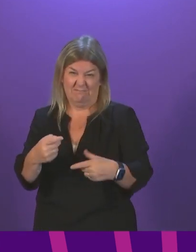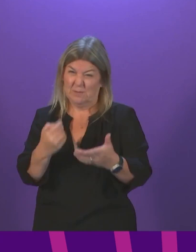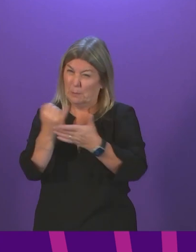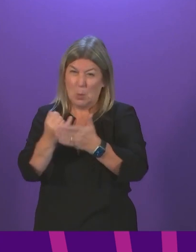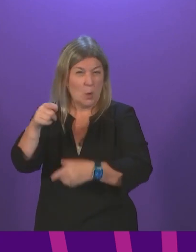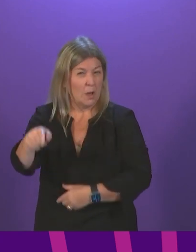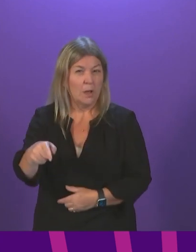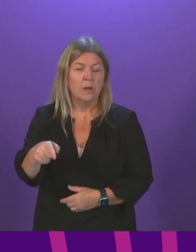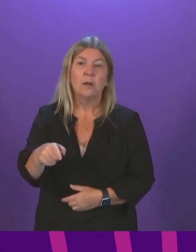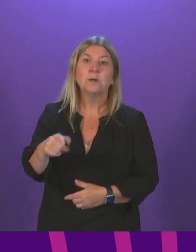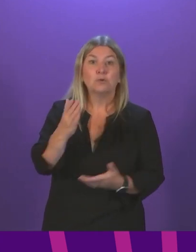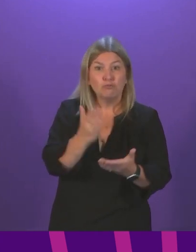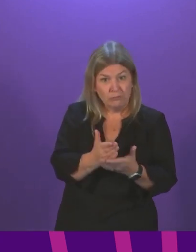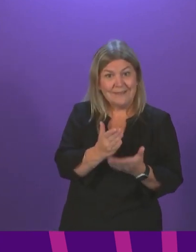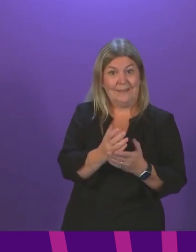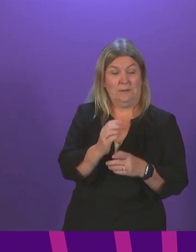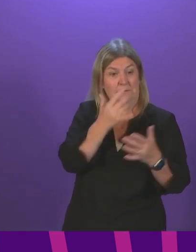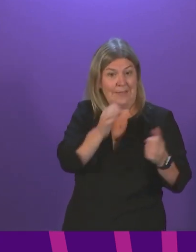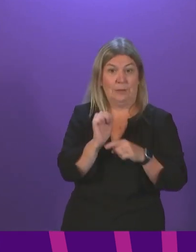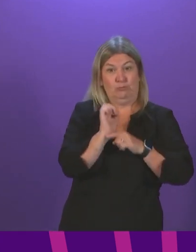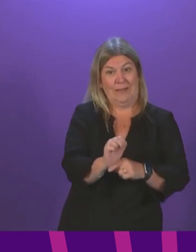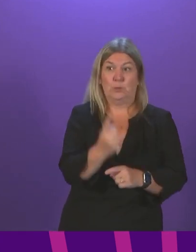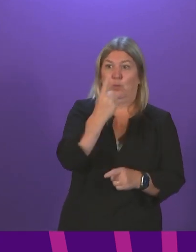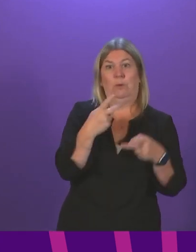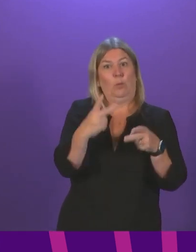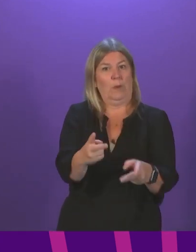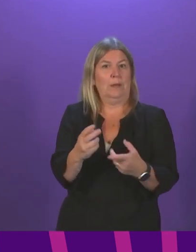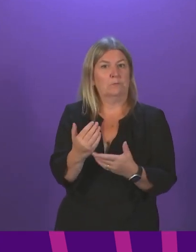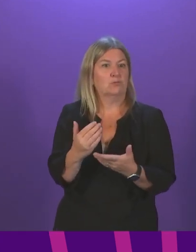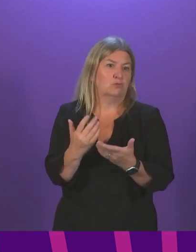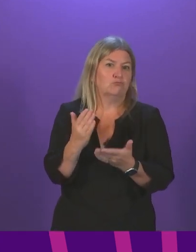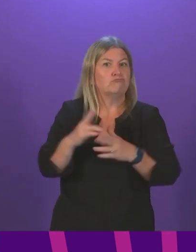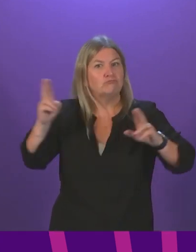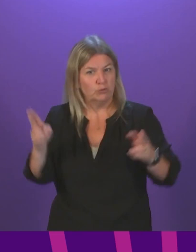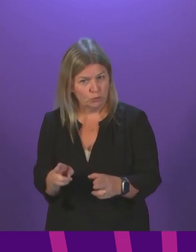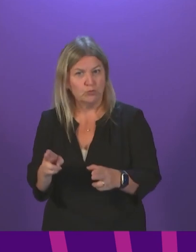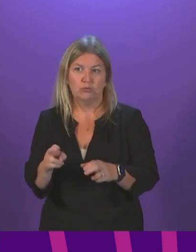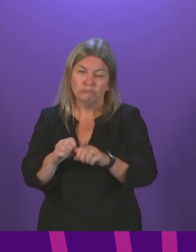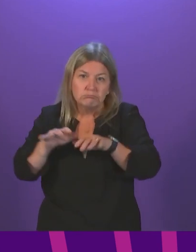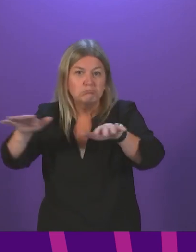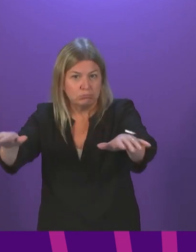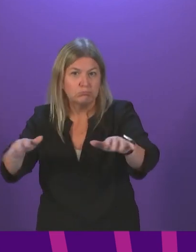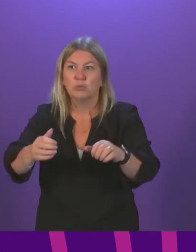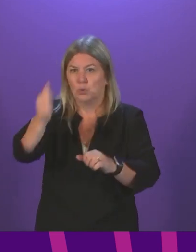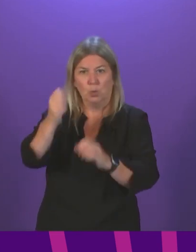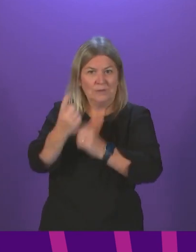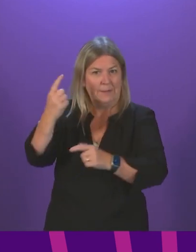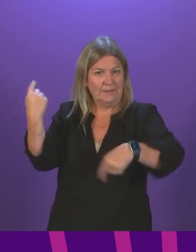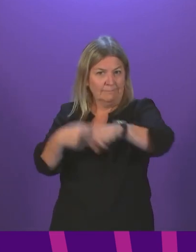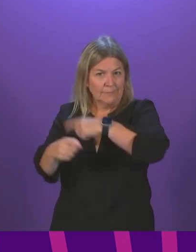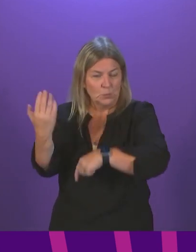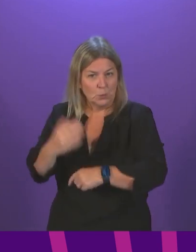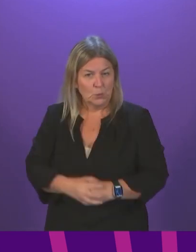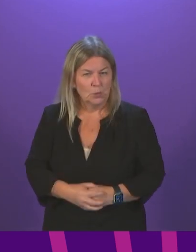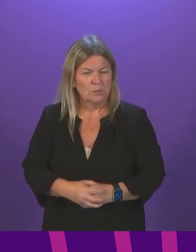to keep pupils and staff safe and to minimise further educational disruption. What immediate action can the First Minister take to increase those